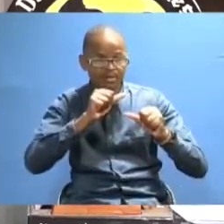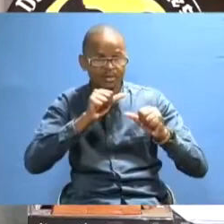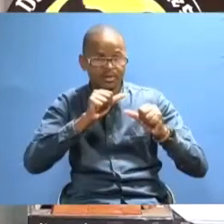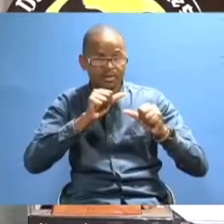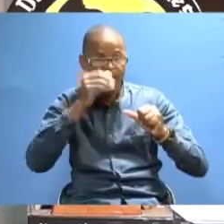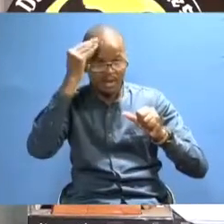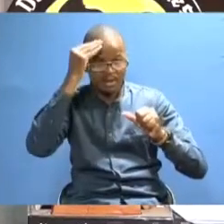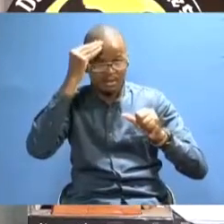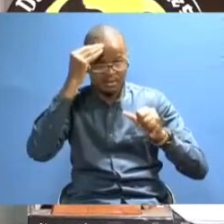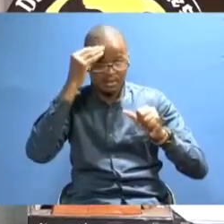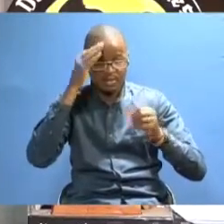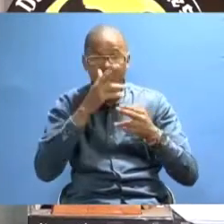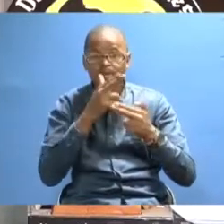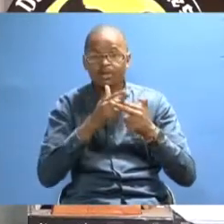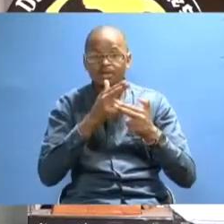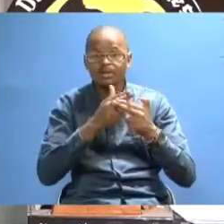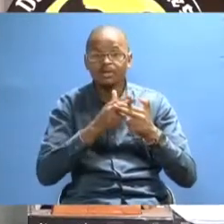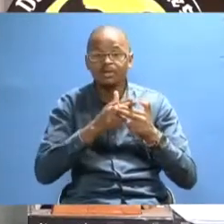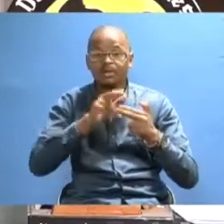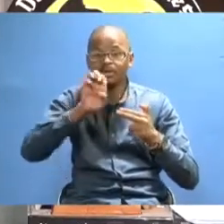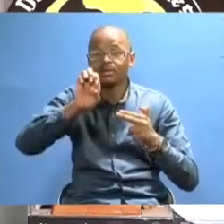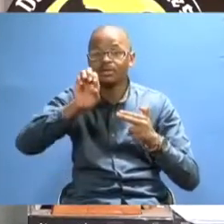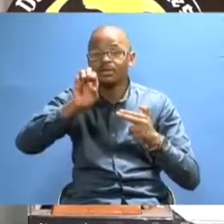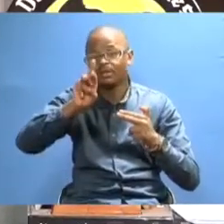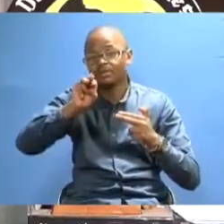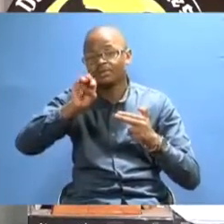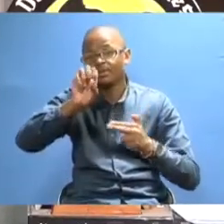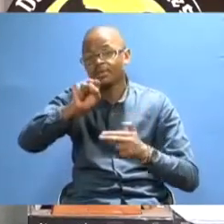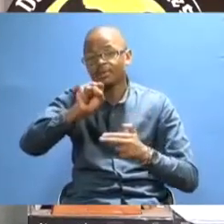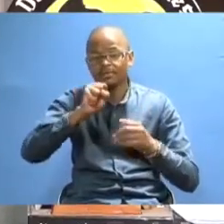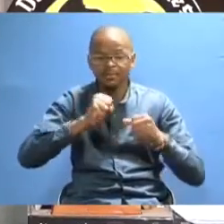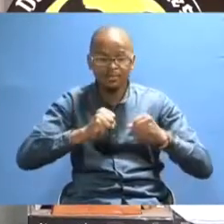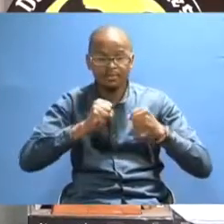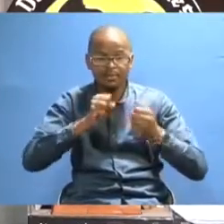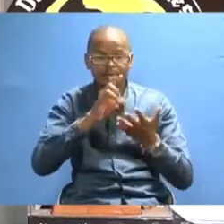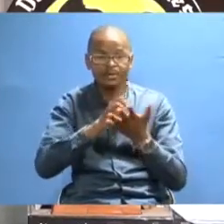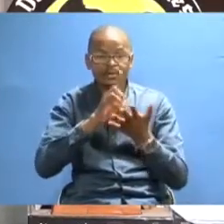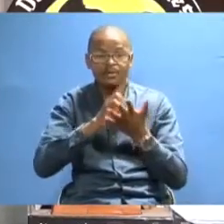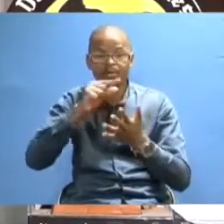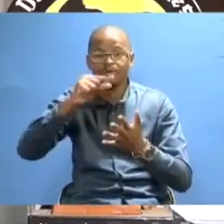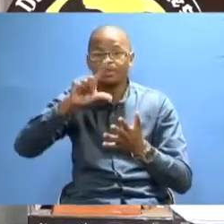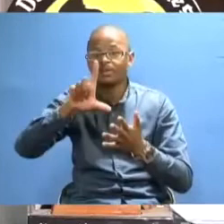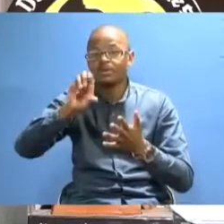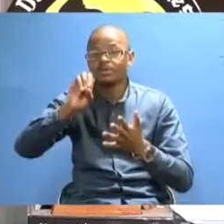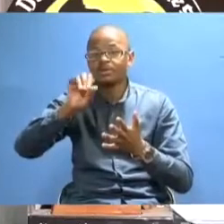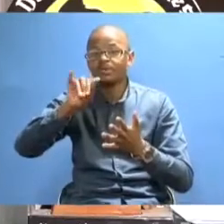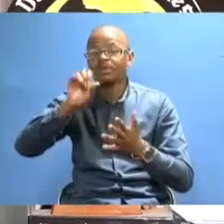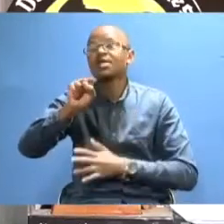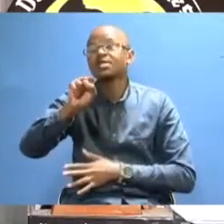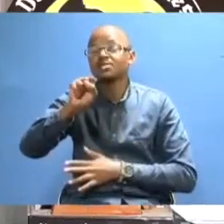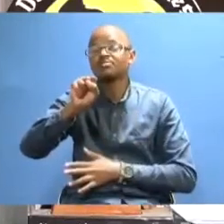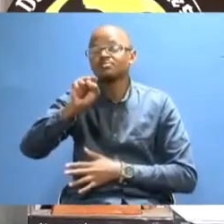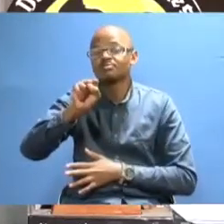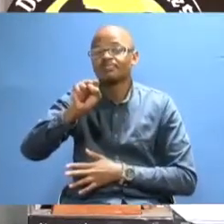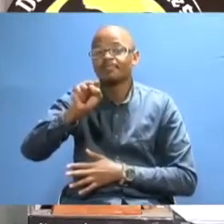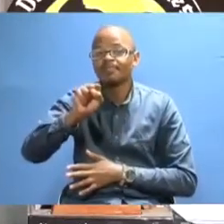and Education, popularly referred to as ENSED, is headed by Dr. Gladys Kaduru.